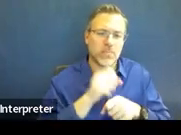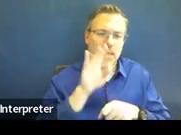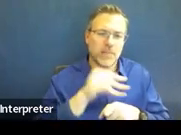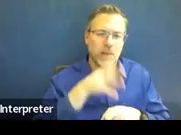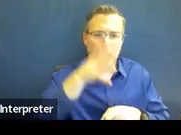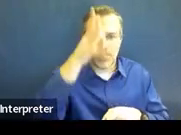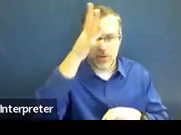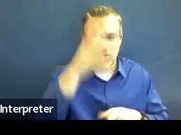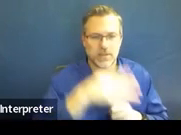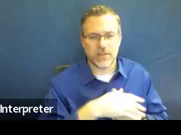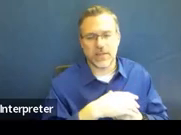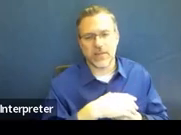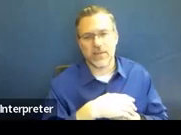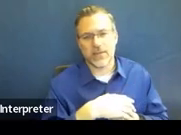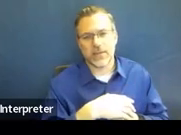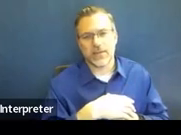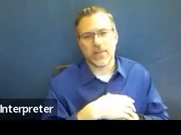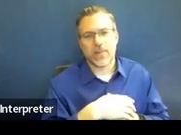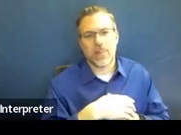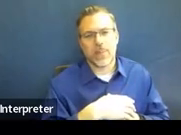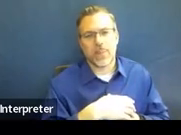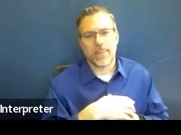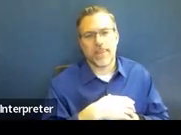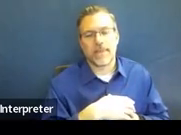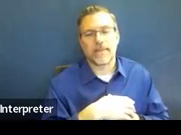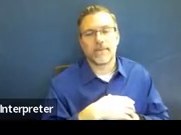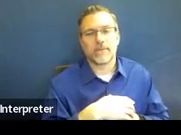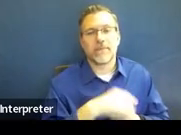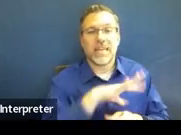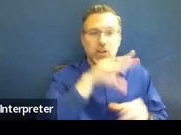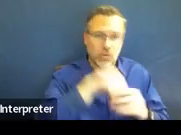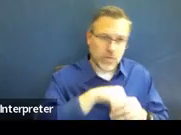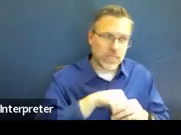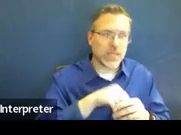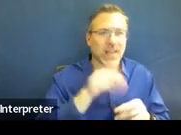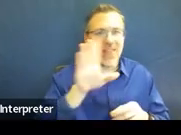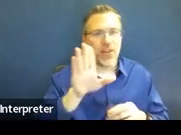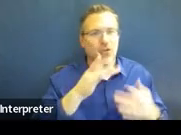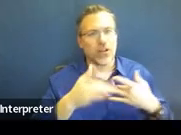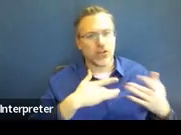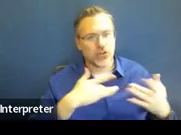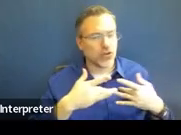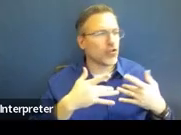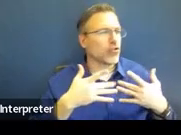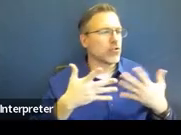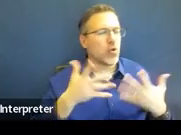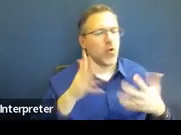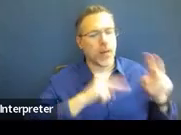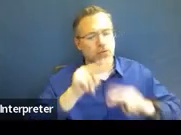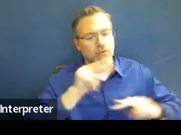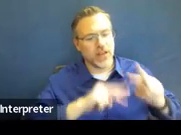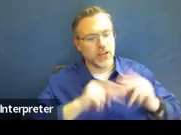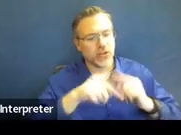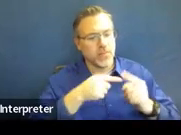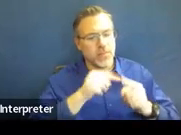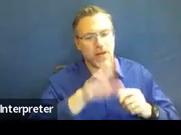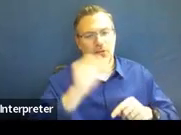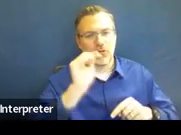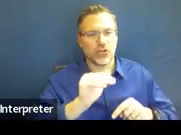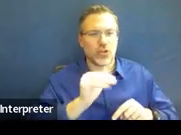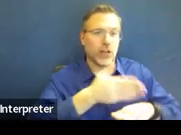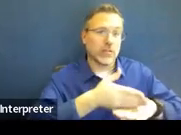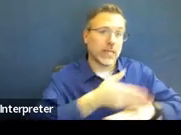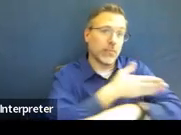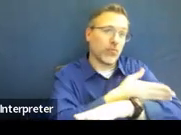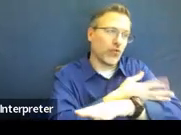child's progress. So, when you are writing this in the written notice, you're really pointing